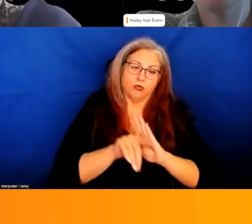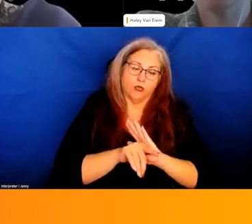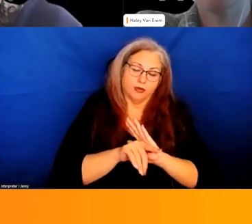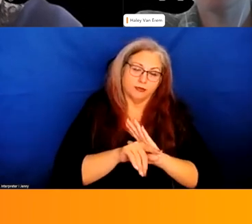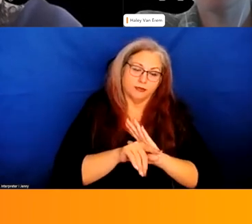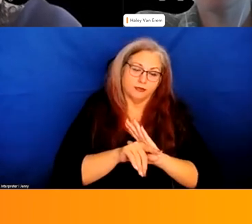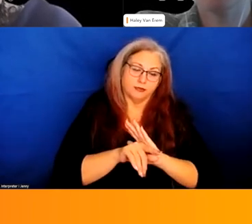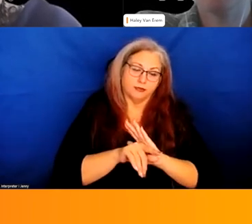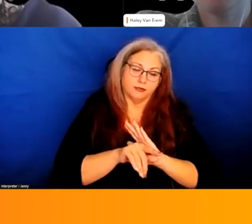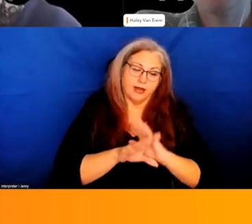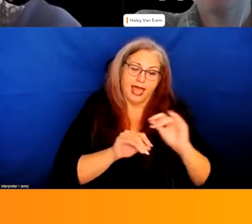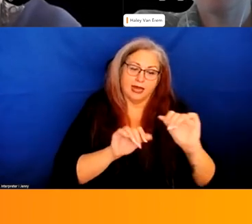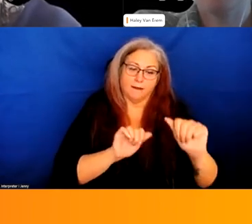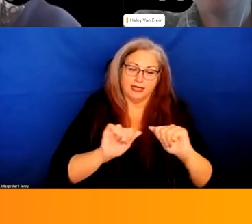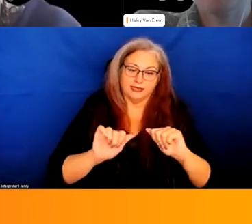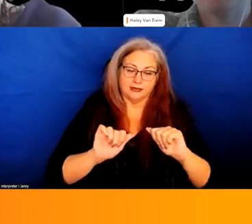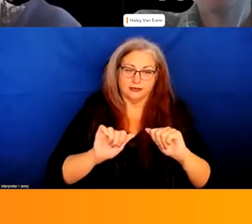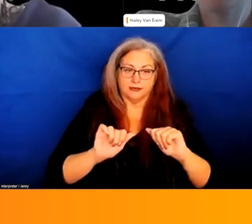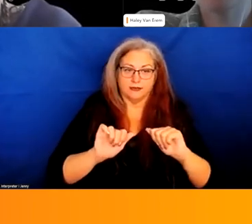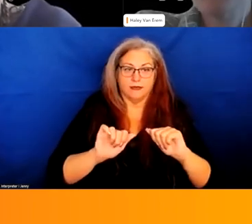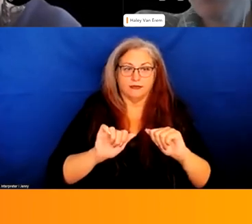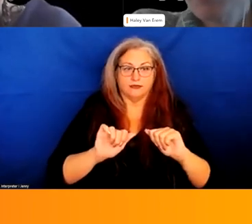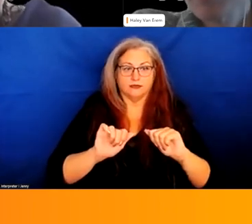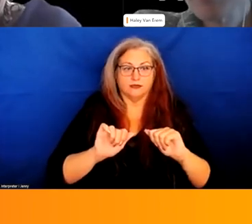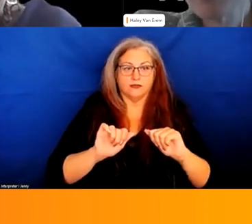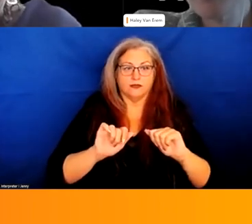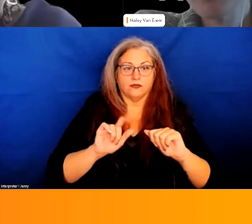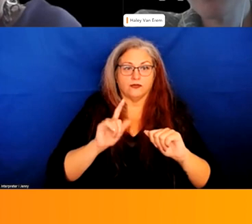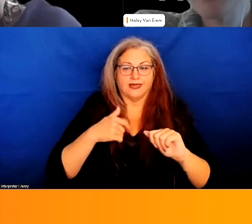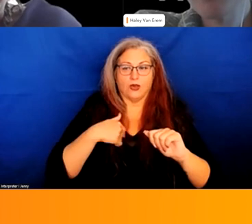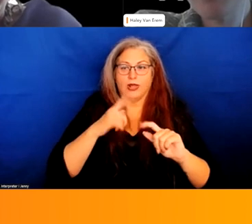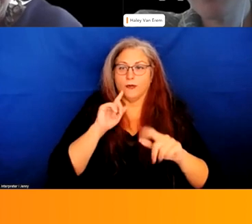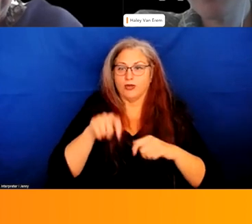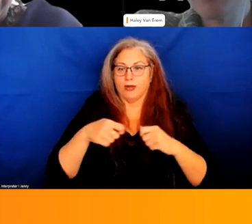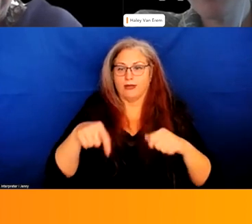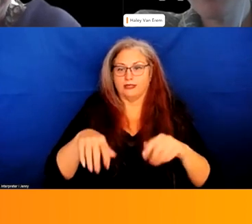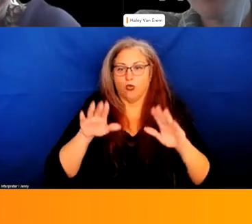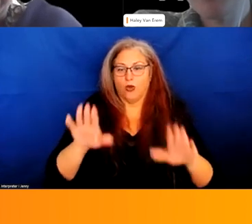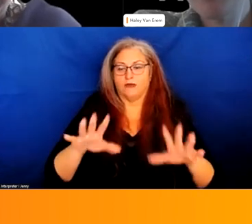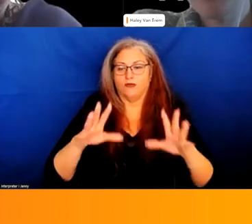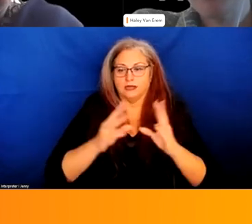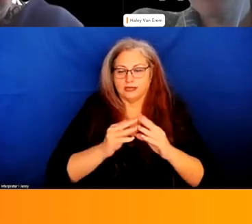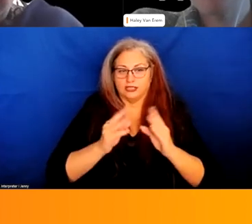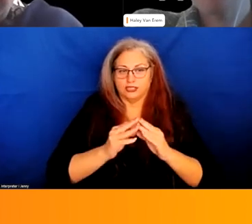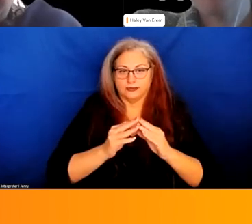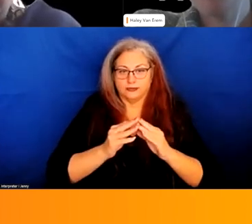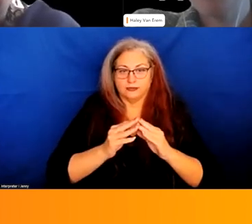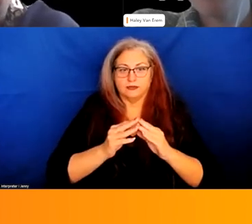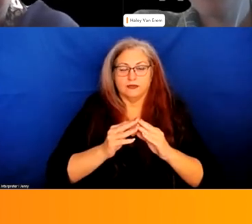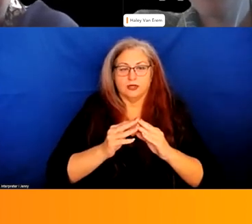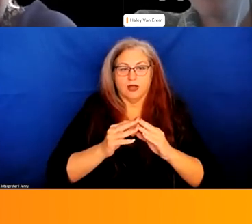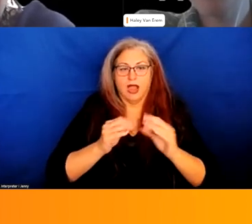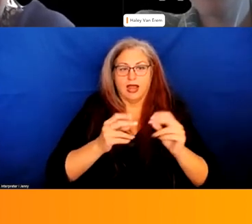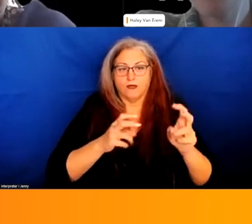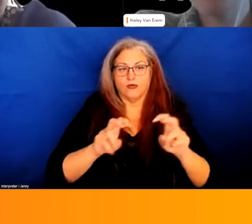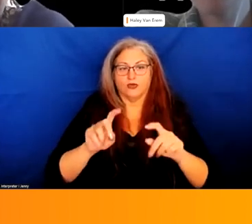uh working in this space as we as we wrap up this wonderful session and then uh just move